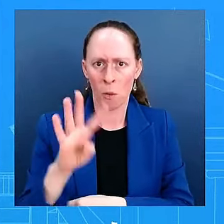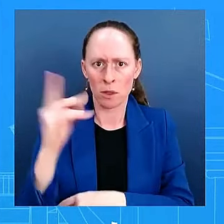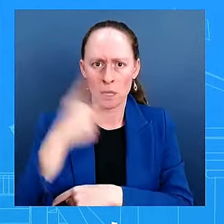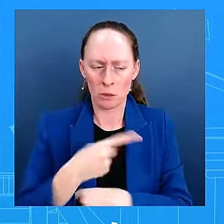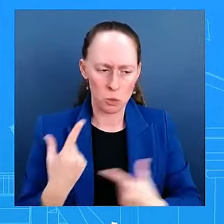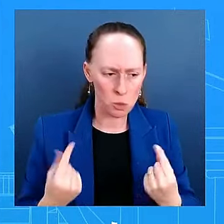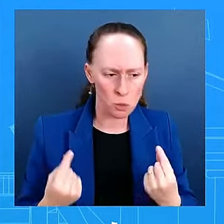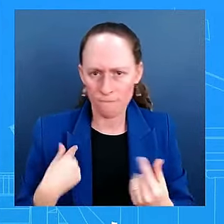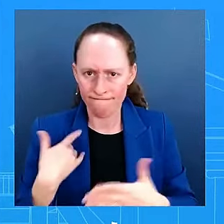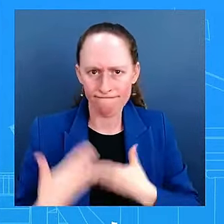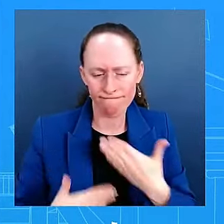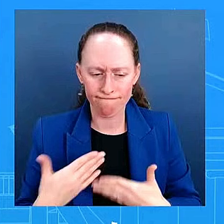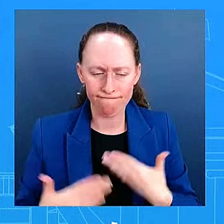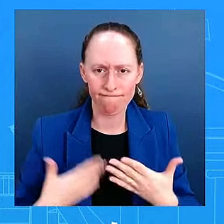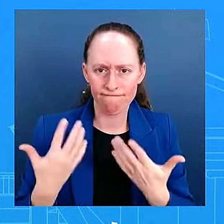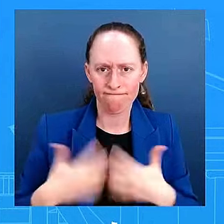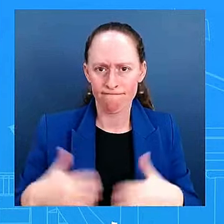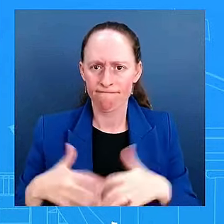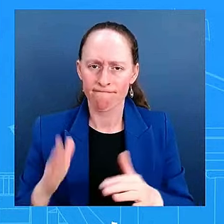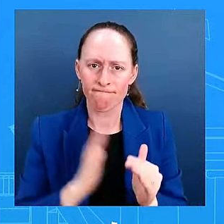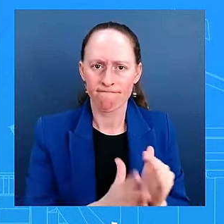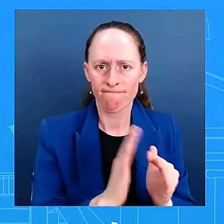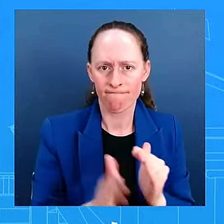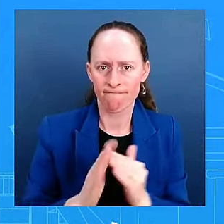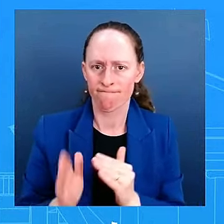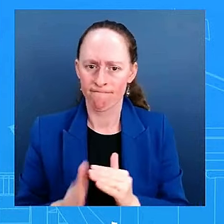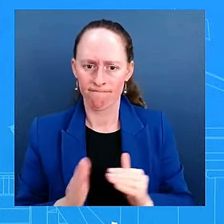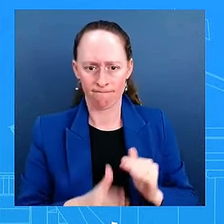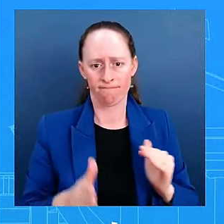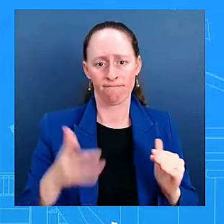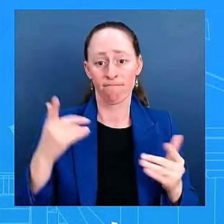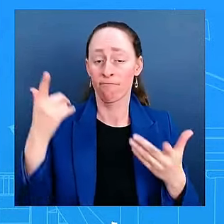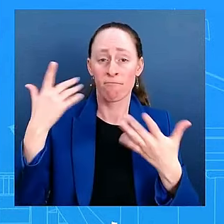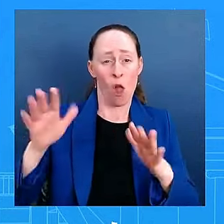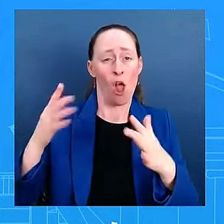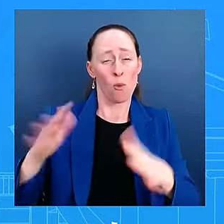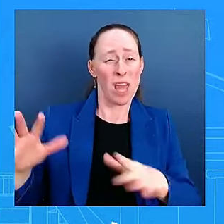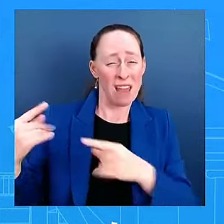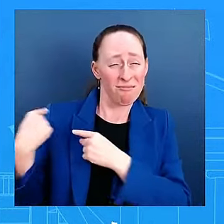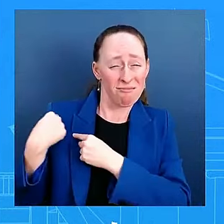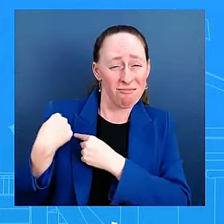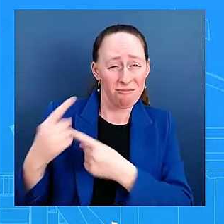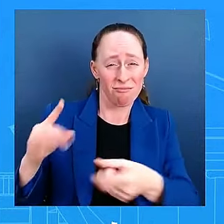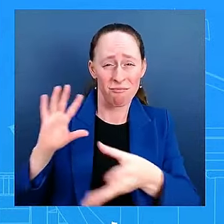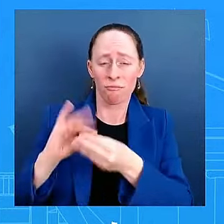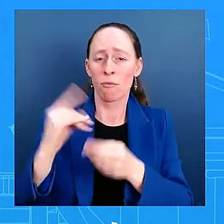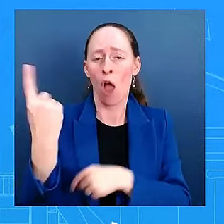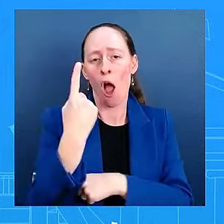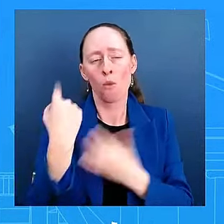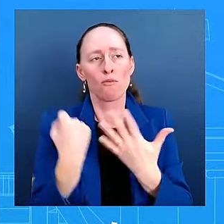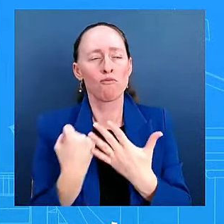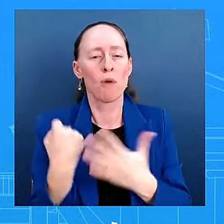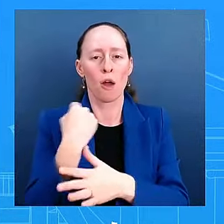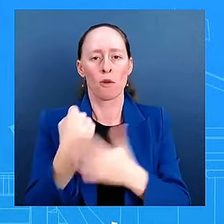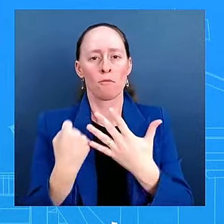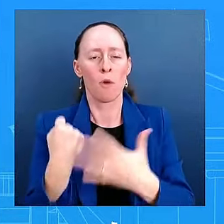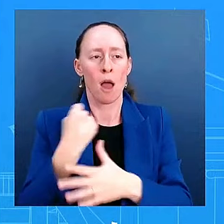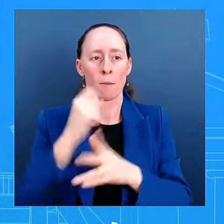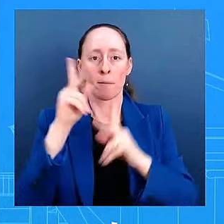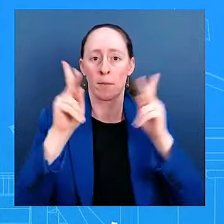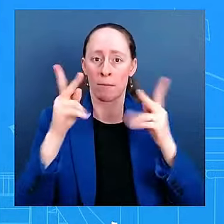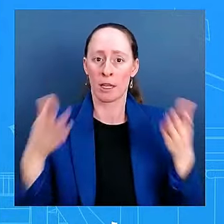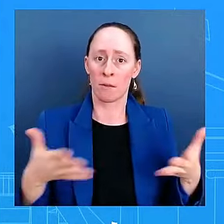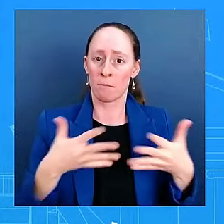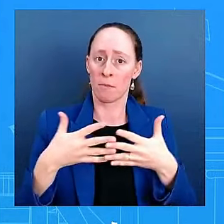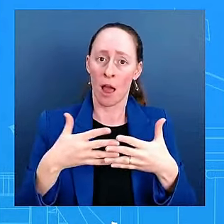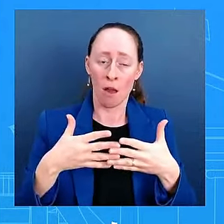does, every focus that he has, is on the American people. And that's what we're going to continue to do. And in the APEC at the